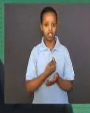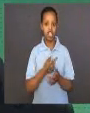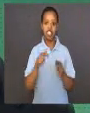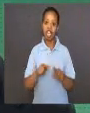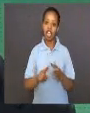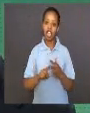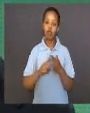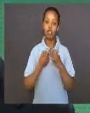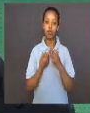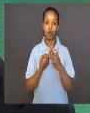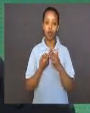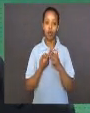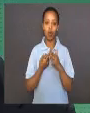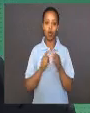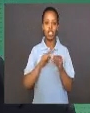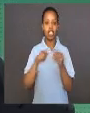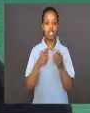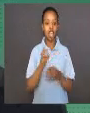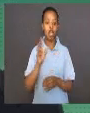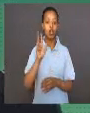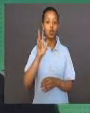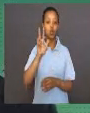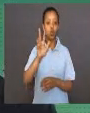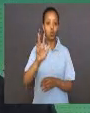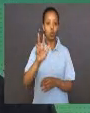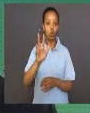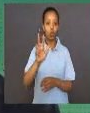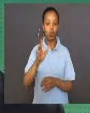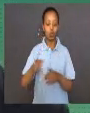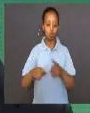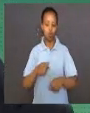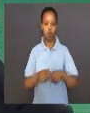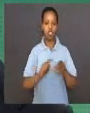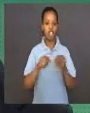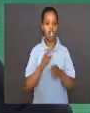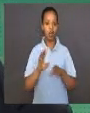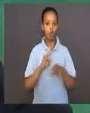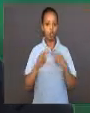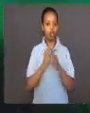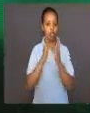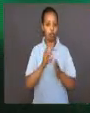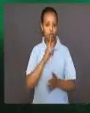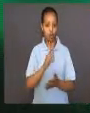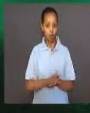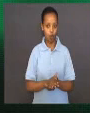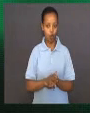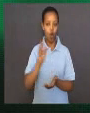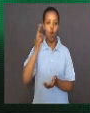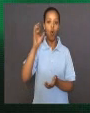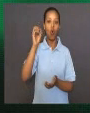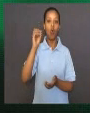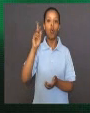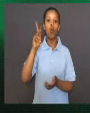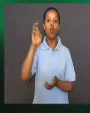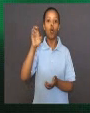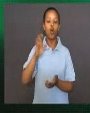we will begin by looking at three of these contributors, Robert Hooke,